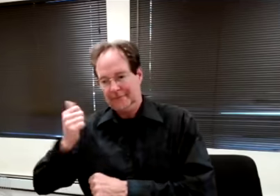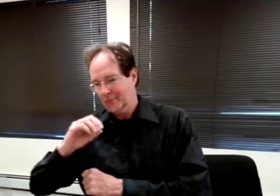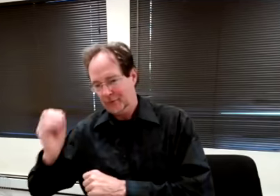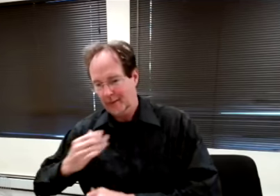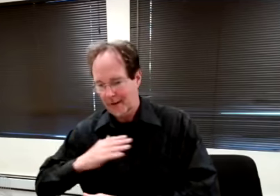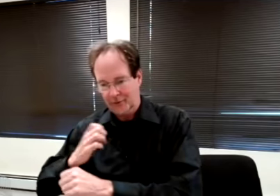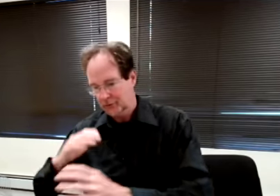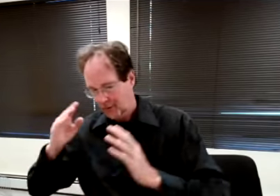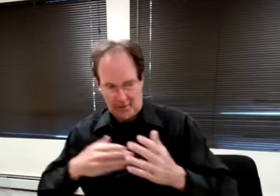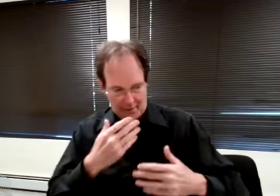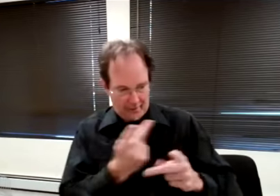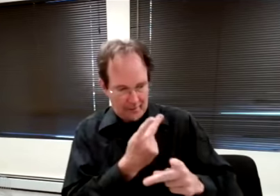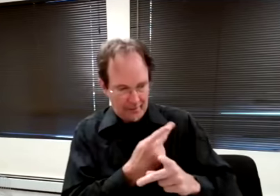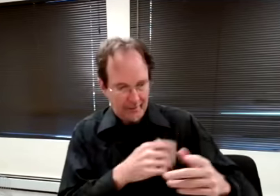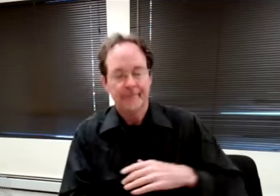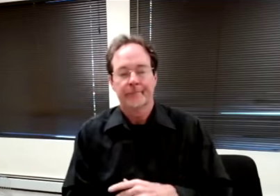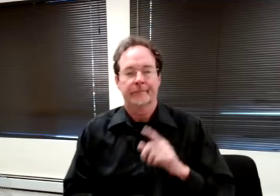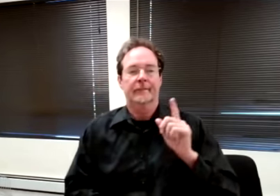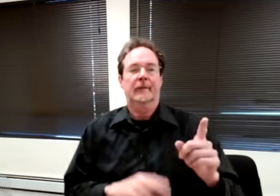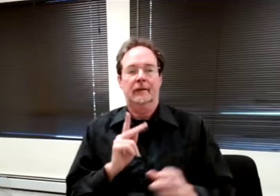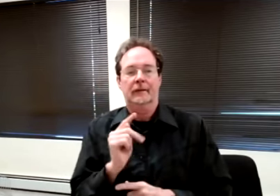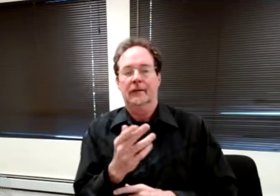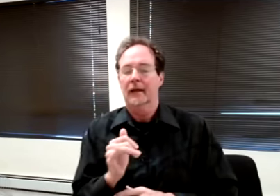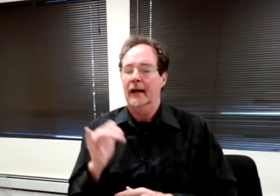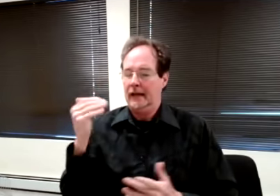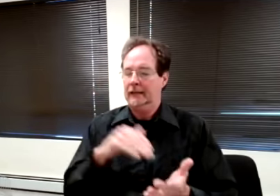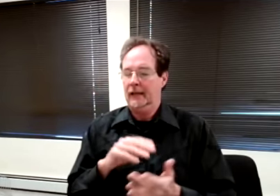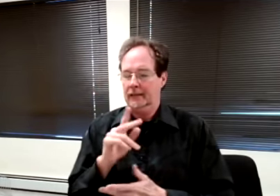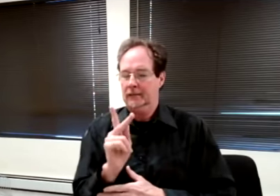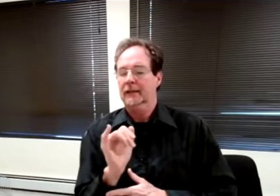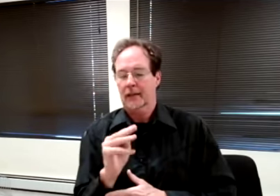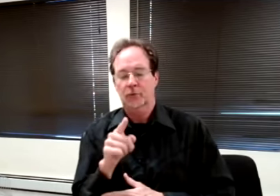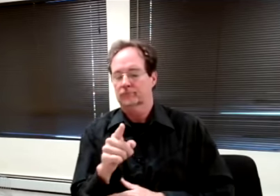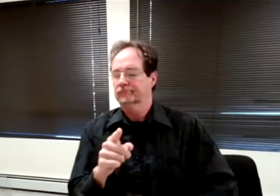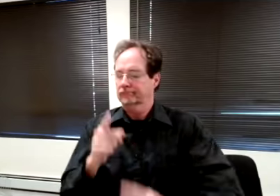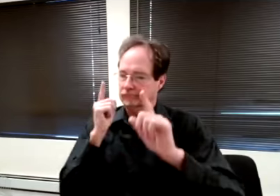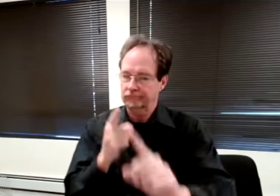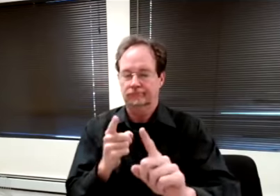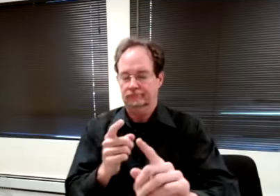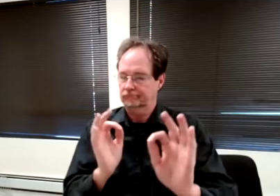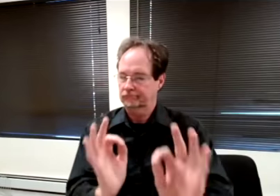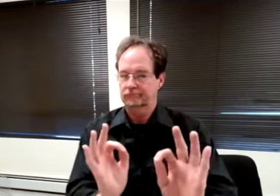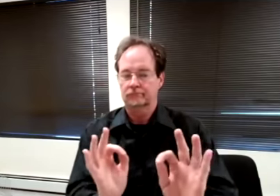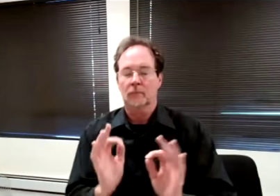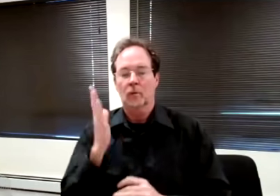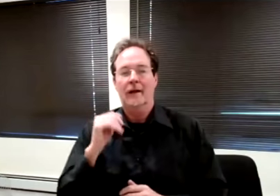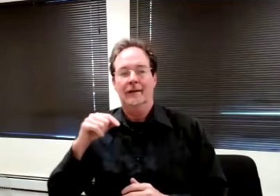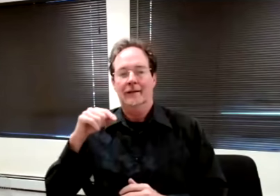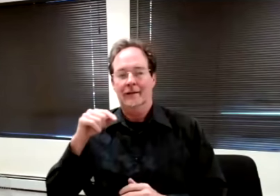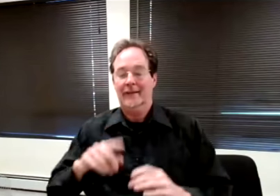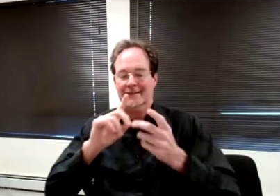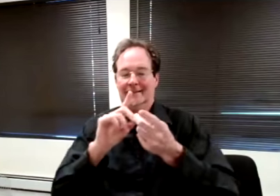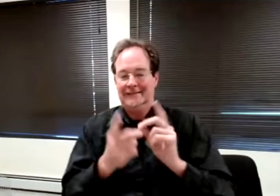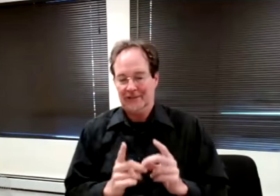again, Kim, you make a really good point because we're also in the digital accessibility